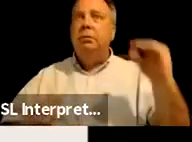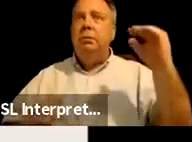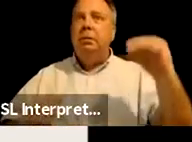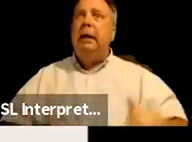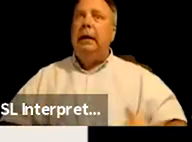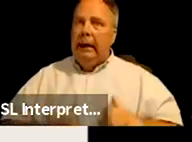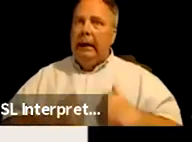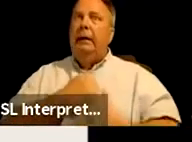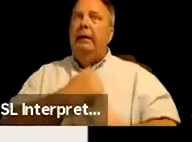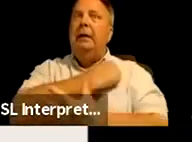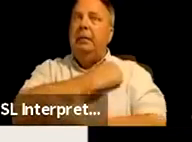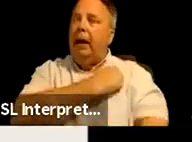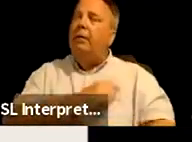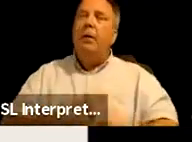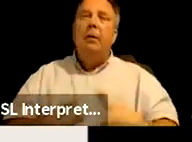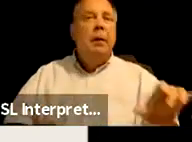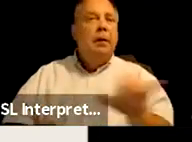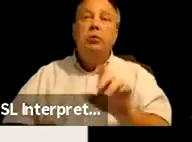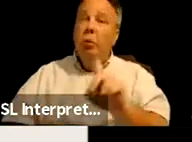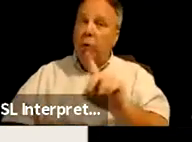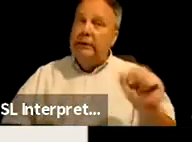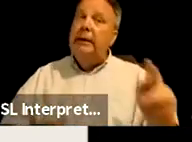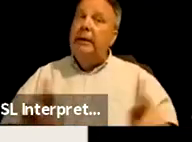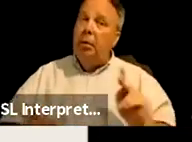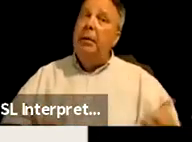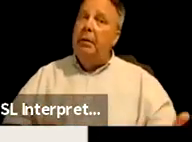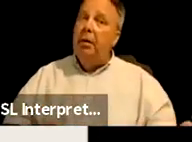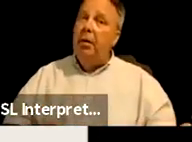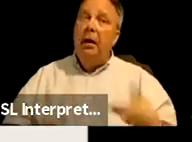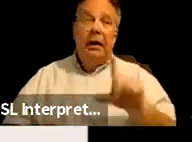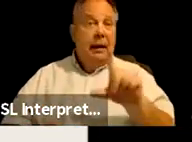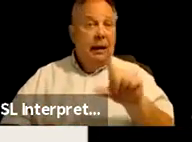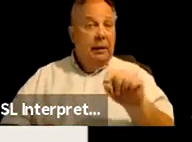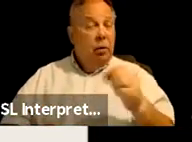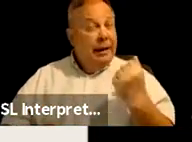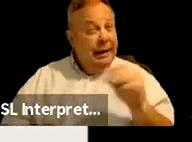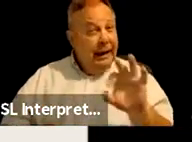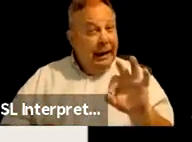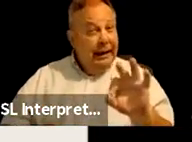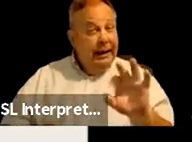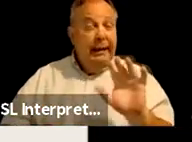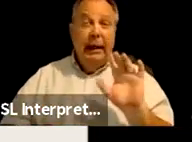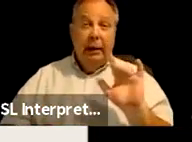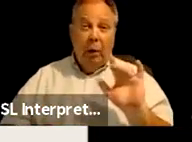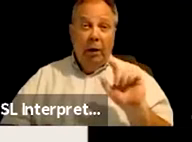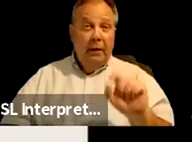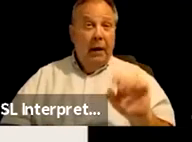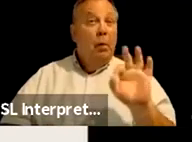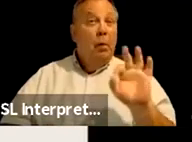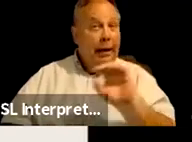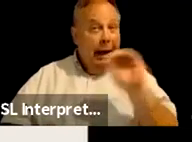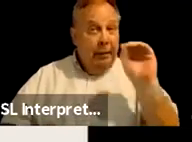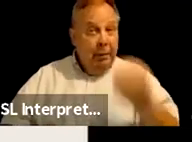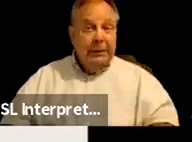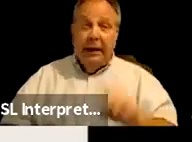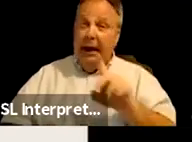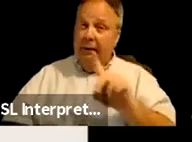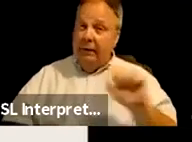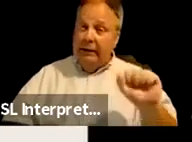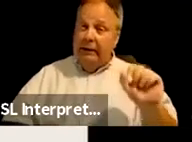poverty, but so do disabled people. In 2019, 25.9% of disabled